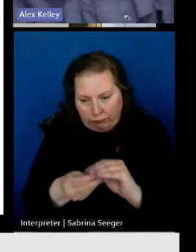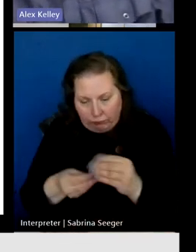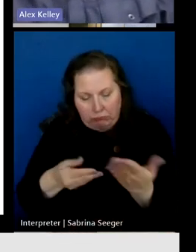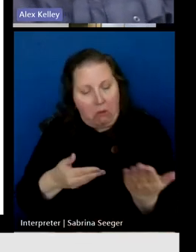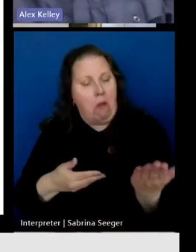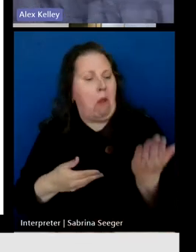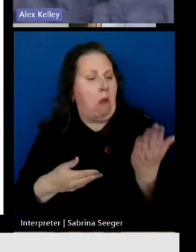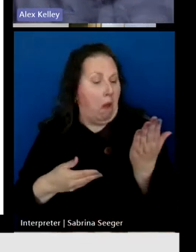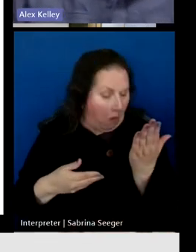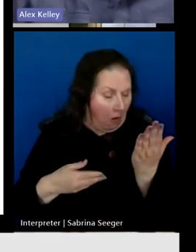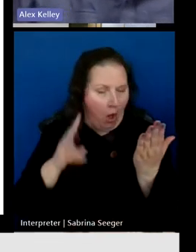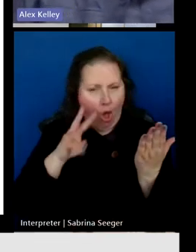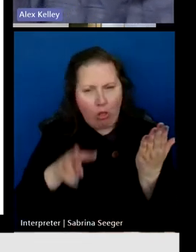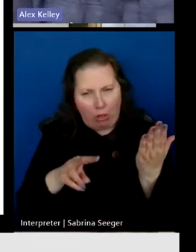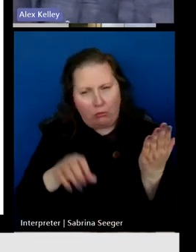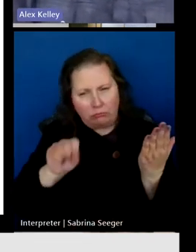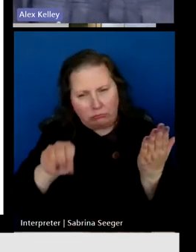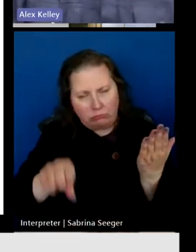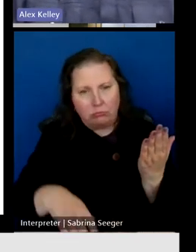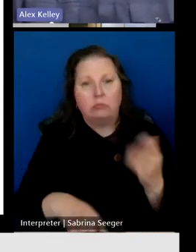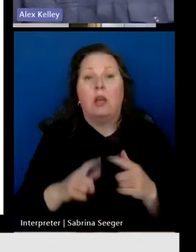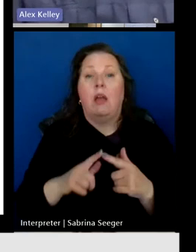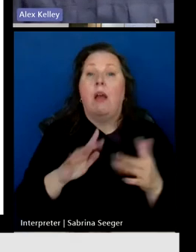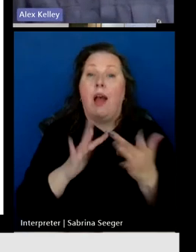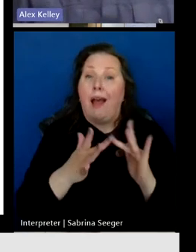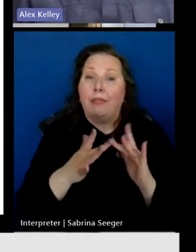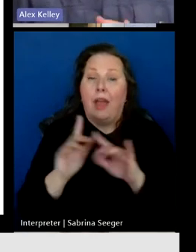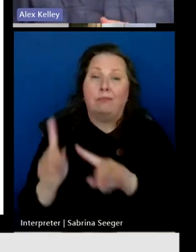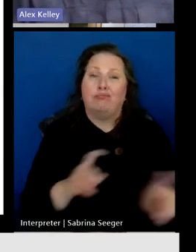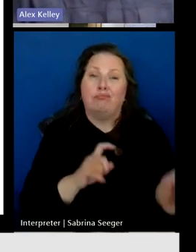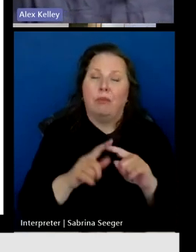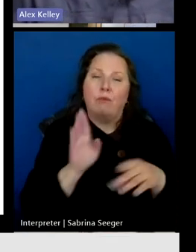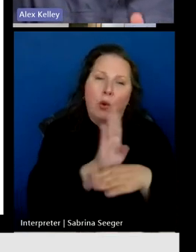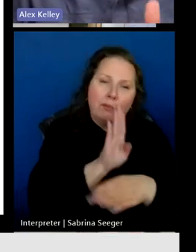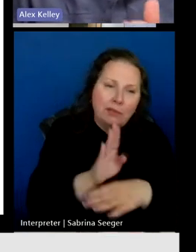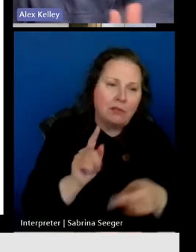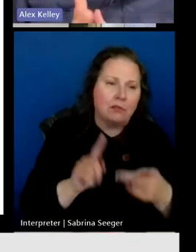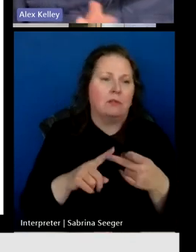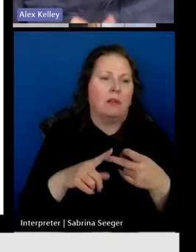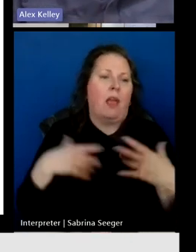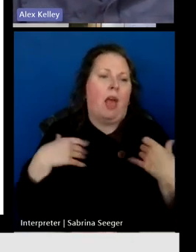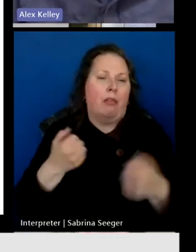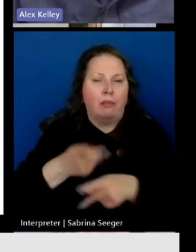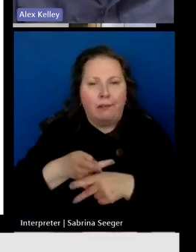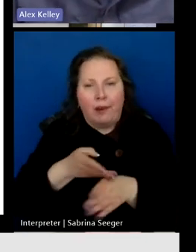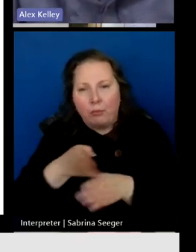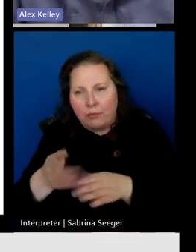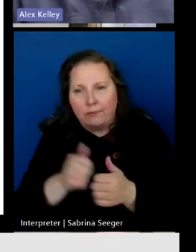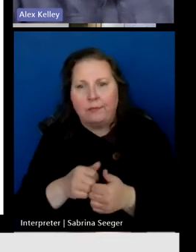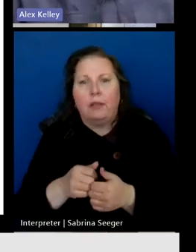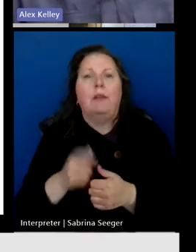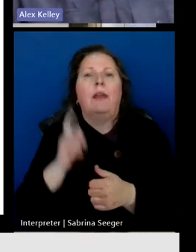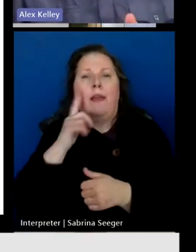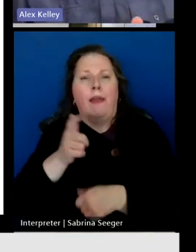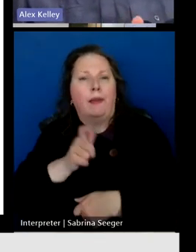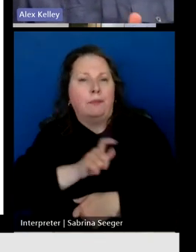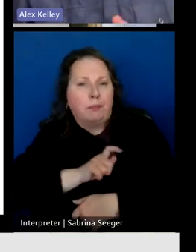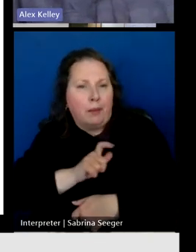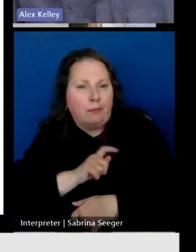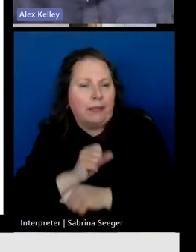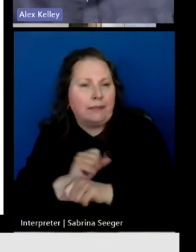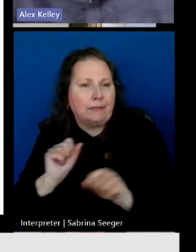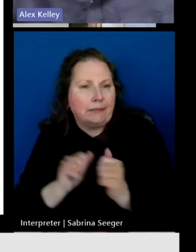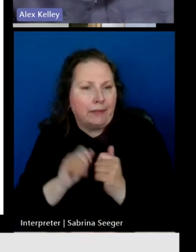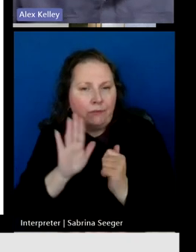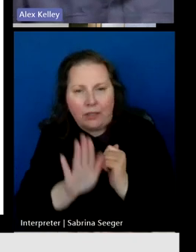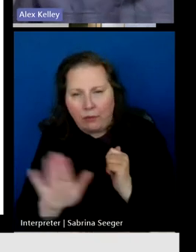We also did online surveys of Vermont businesses, healthcare professionals, and public safety professionals. We did